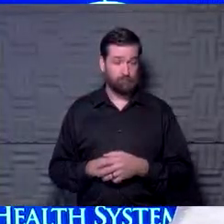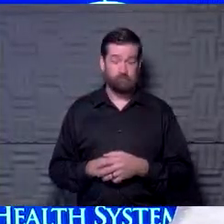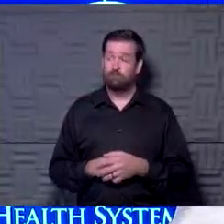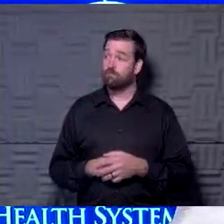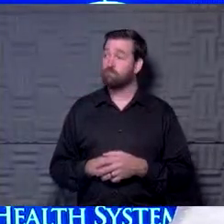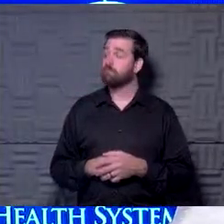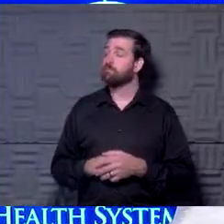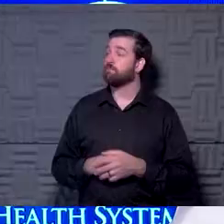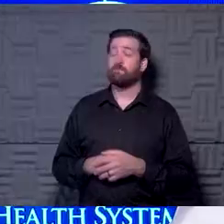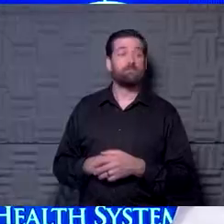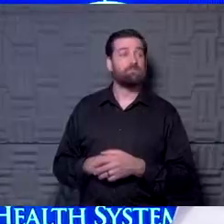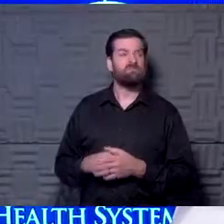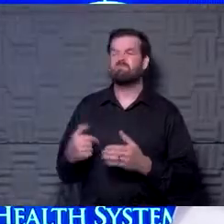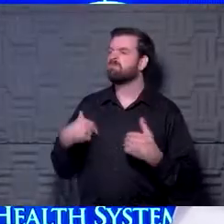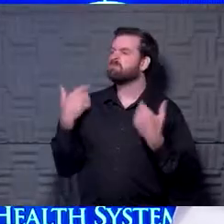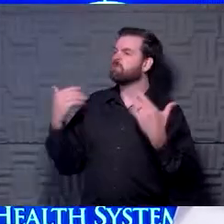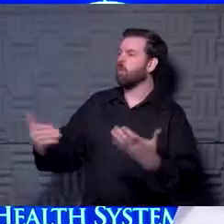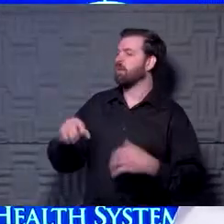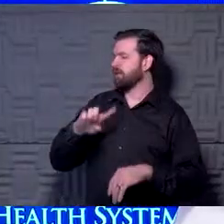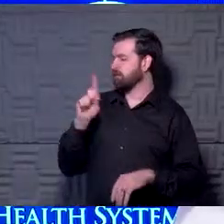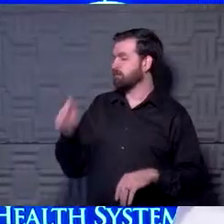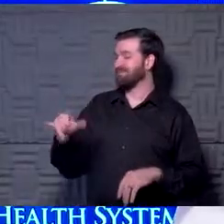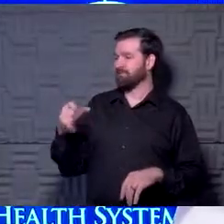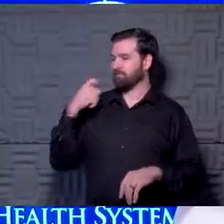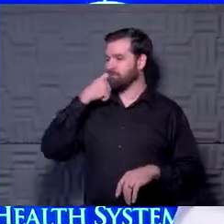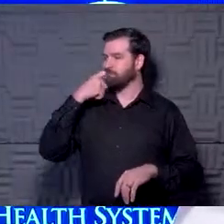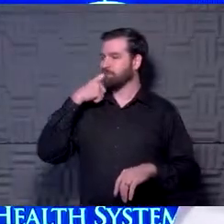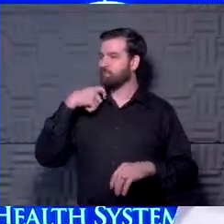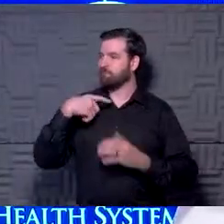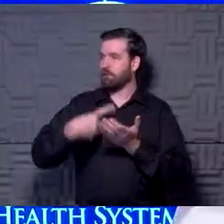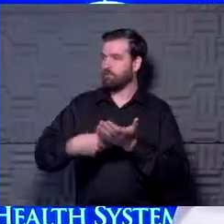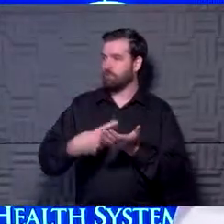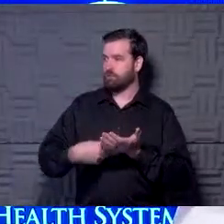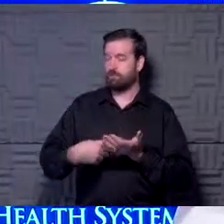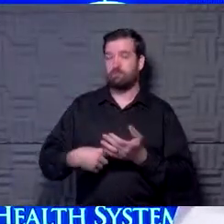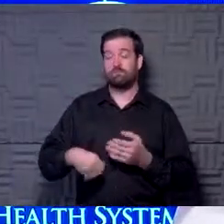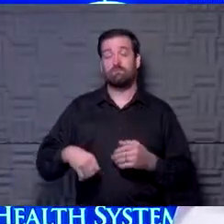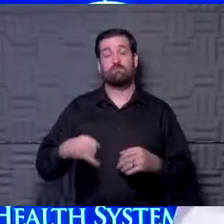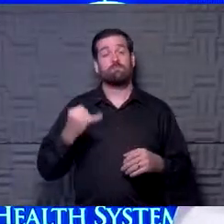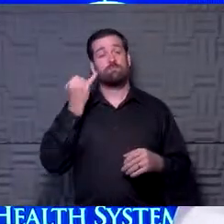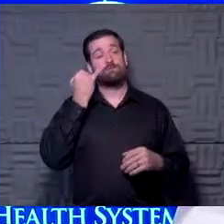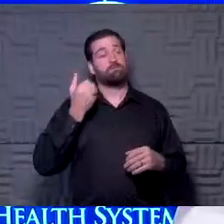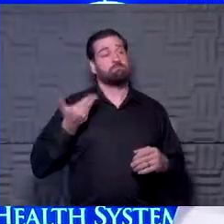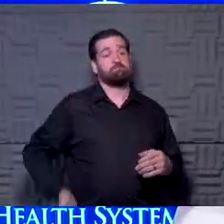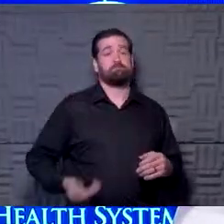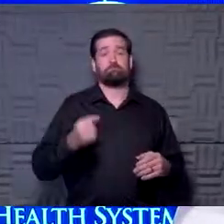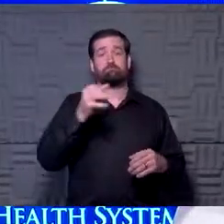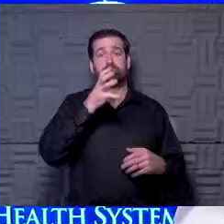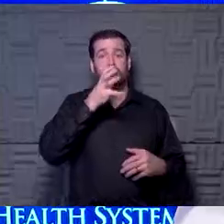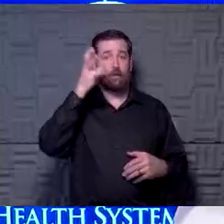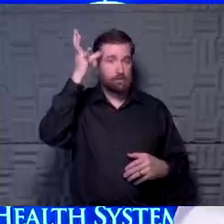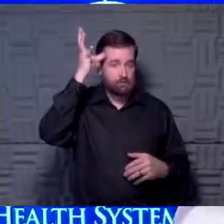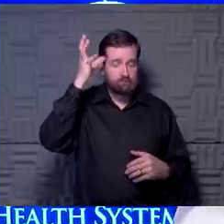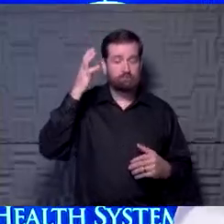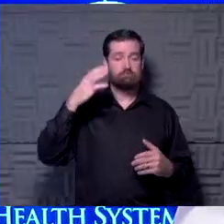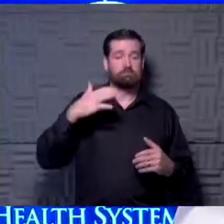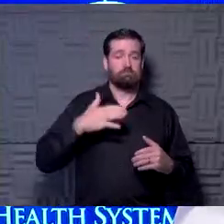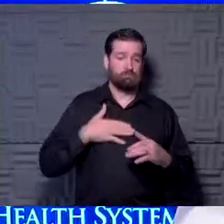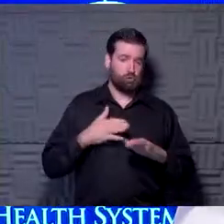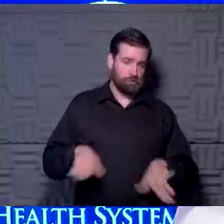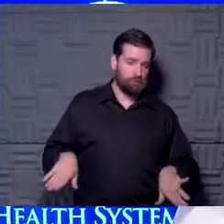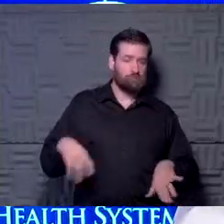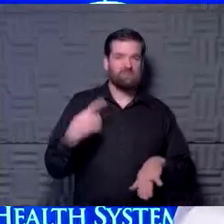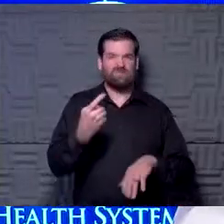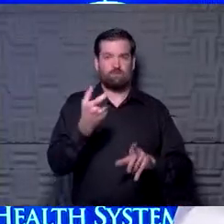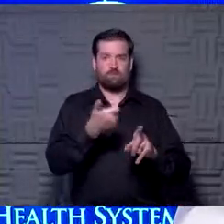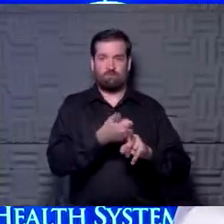All right. I'll ask one after that conversation. Just if I'm a parent and my child or somebody in our family